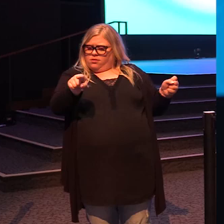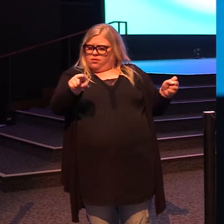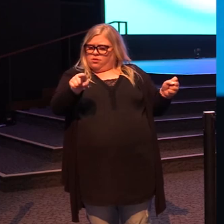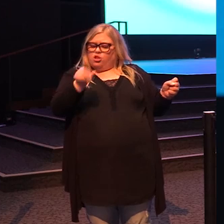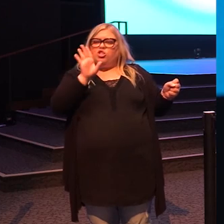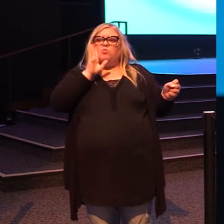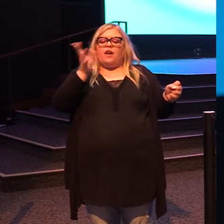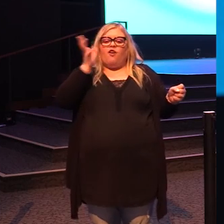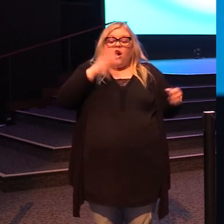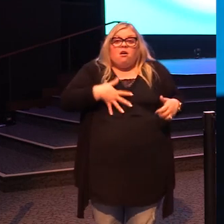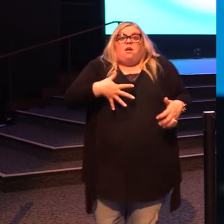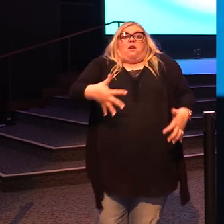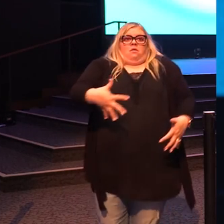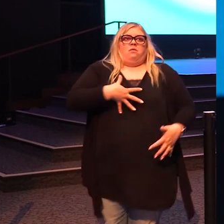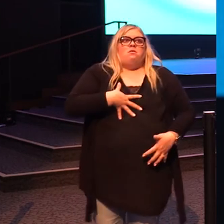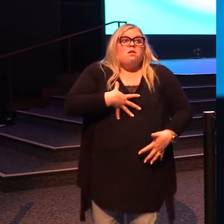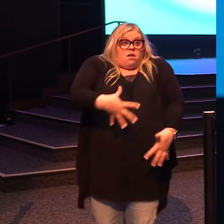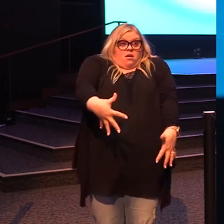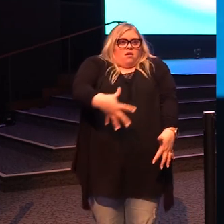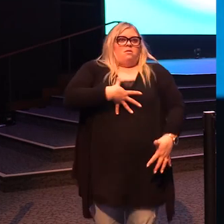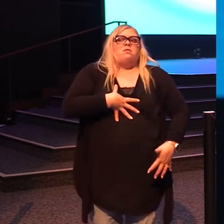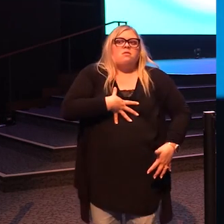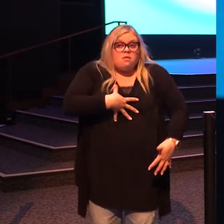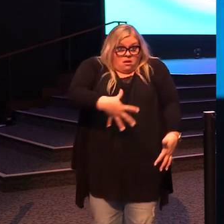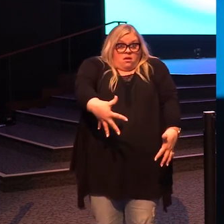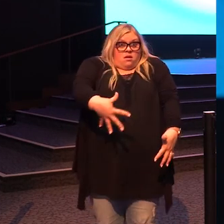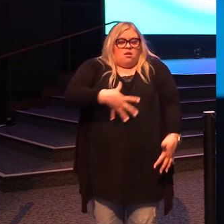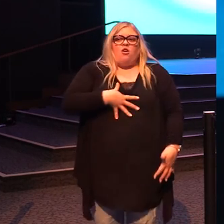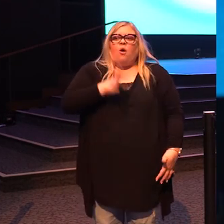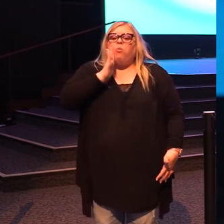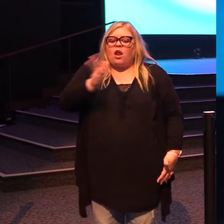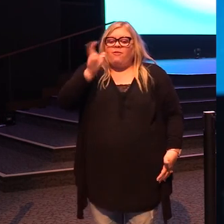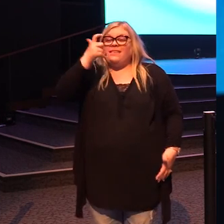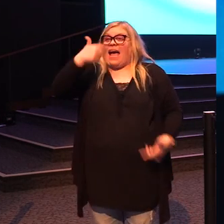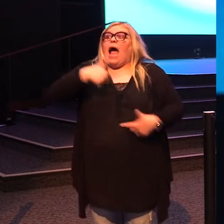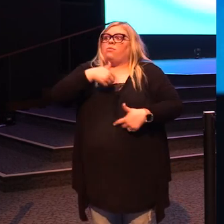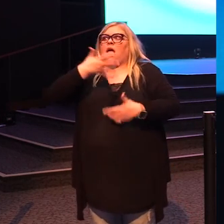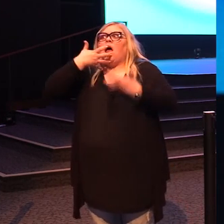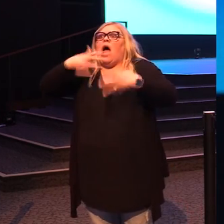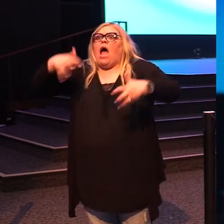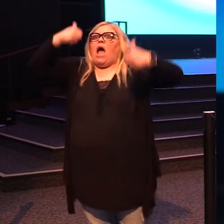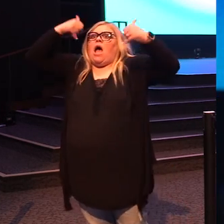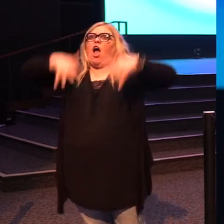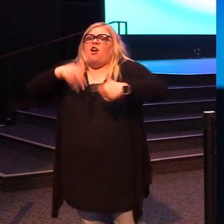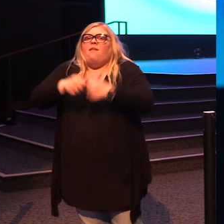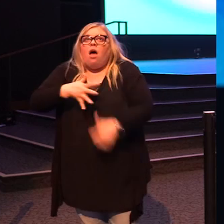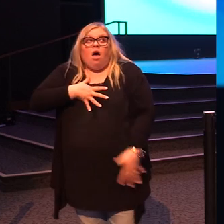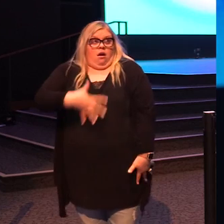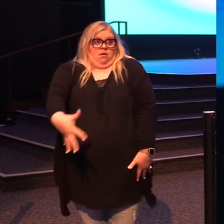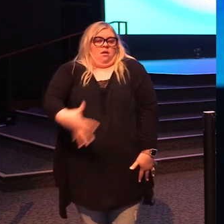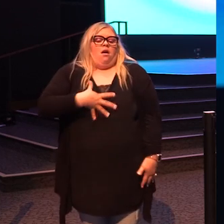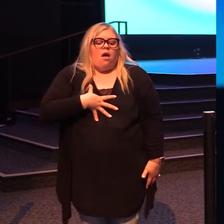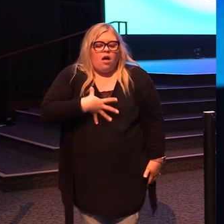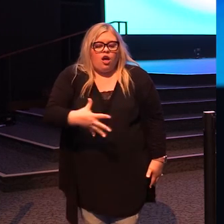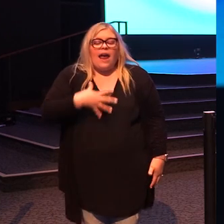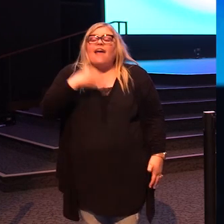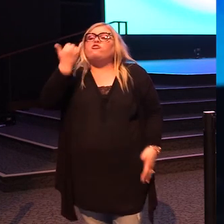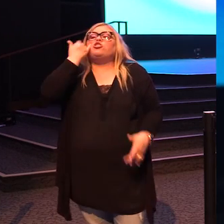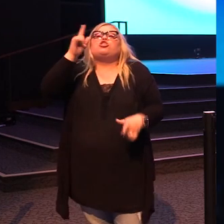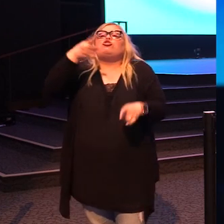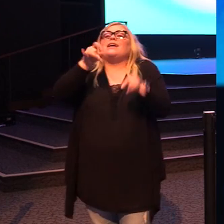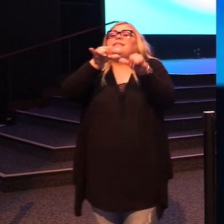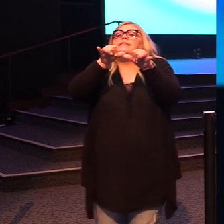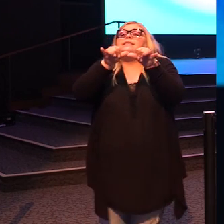She would have heard, because I was dying underneath that stuff. She would have just